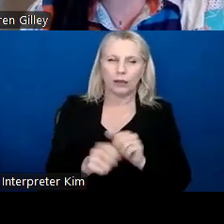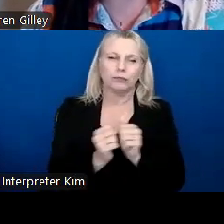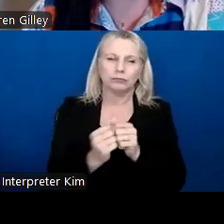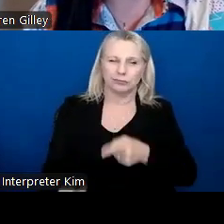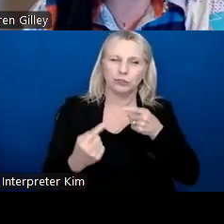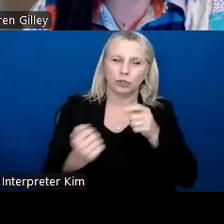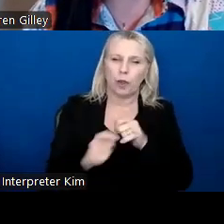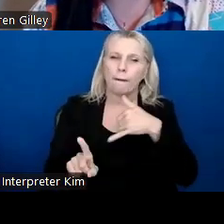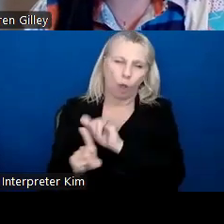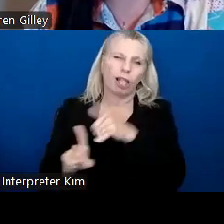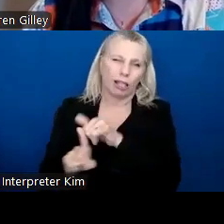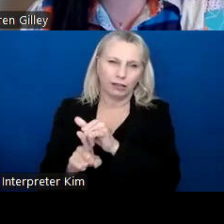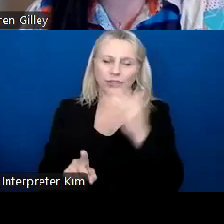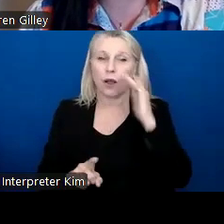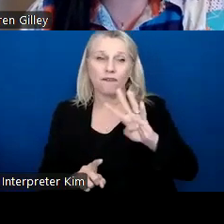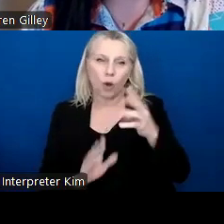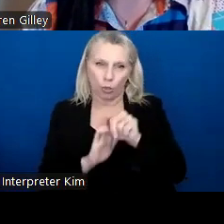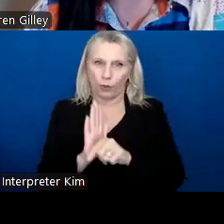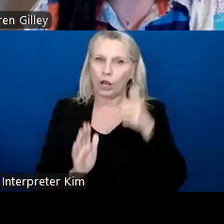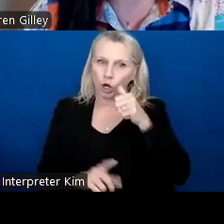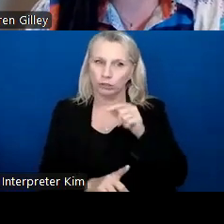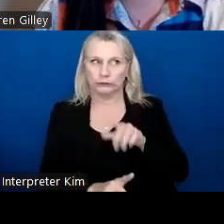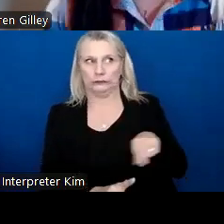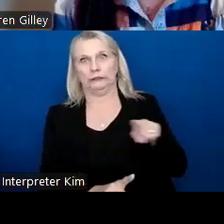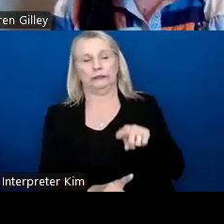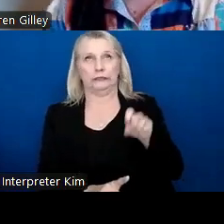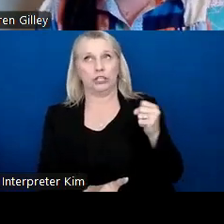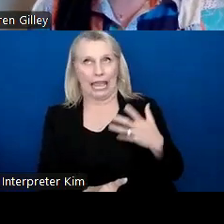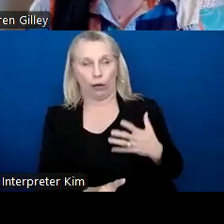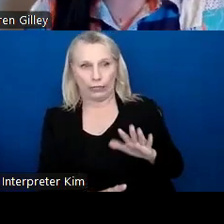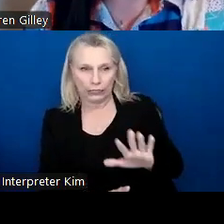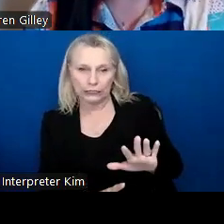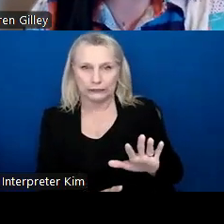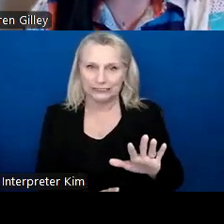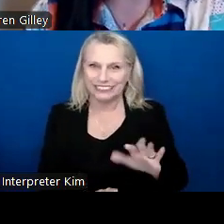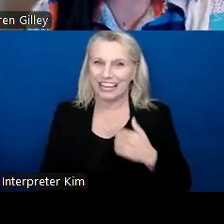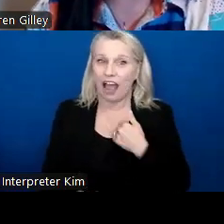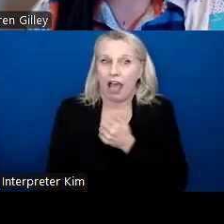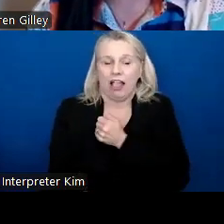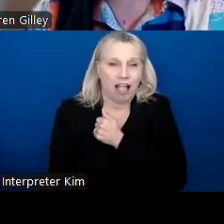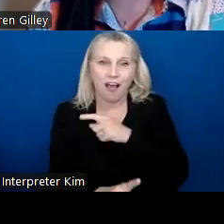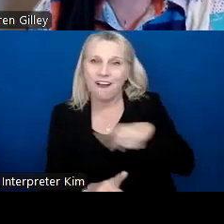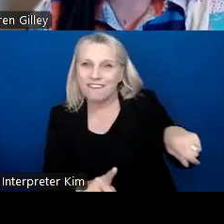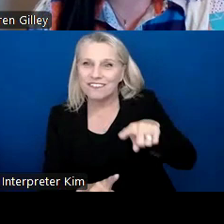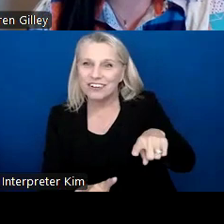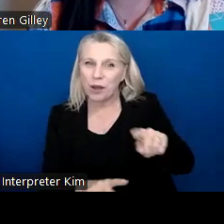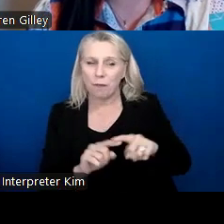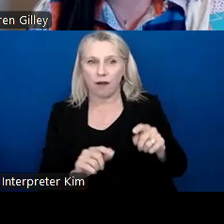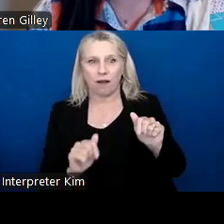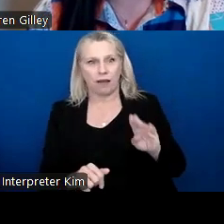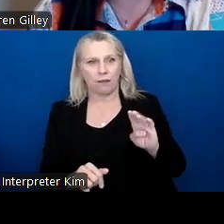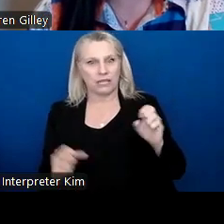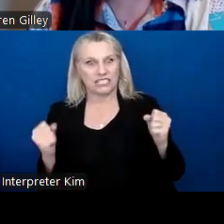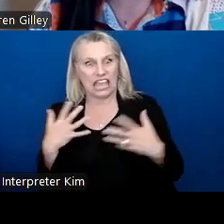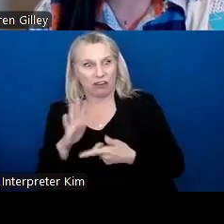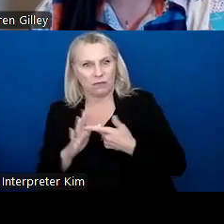If you've been around fourth grade girls, they're scary. And I love them to death, but they can be scary because they can be